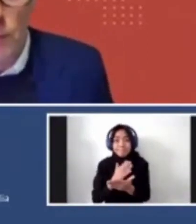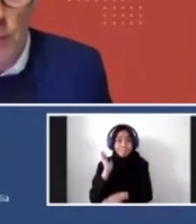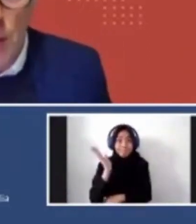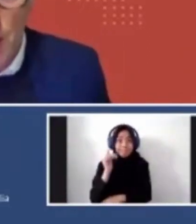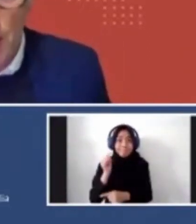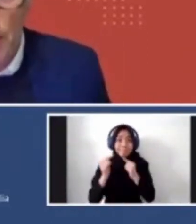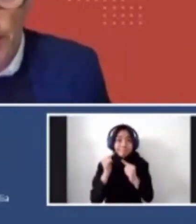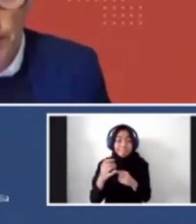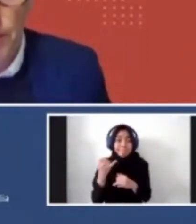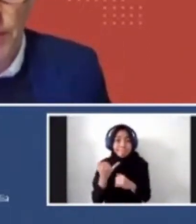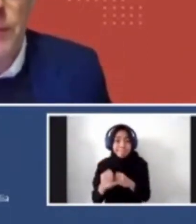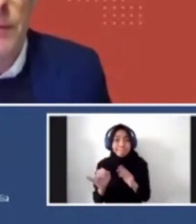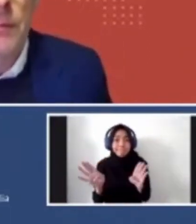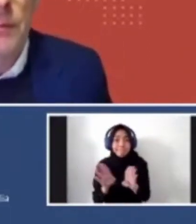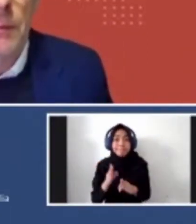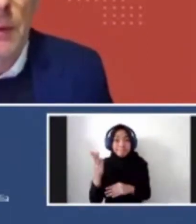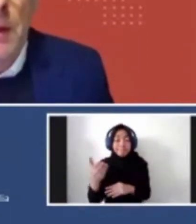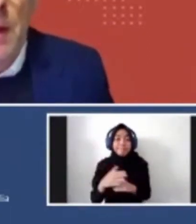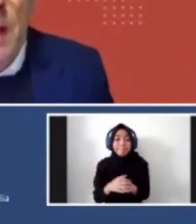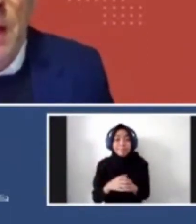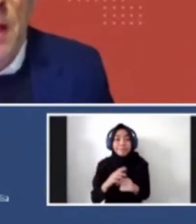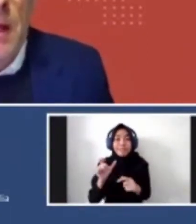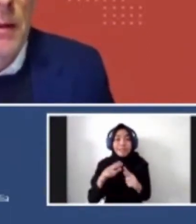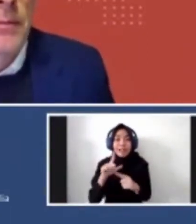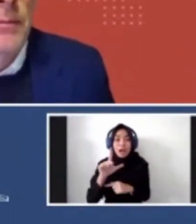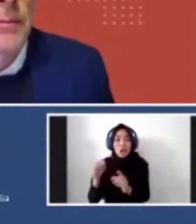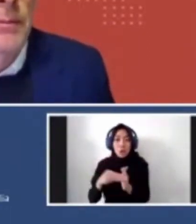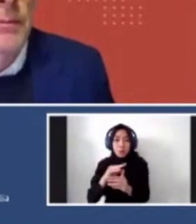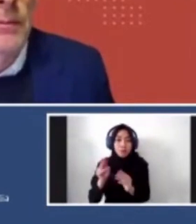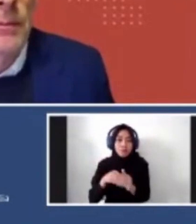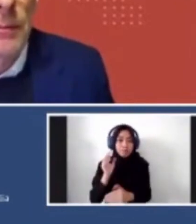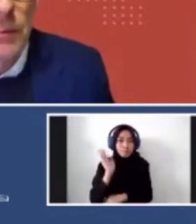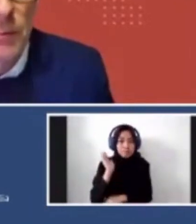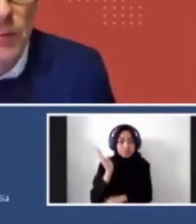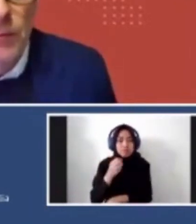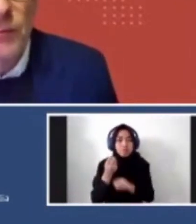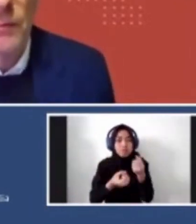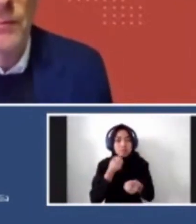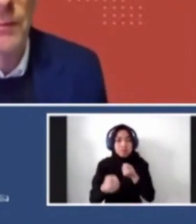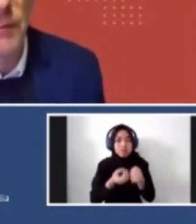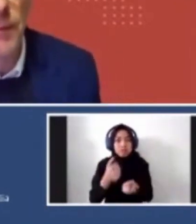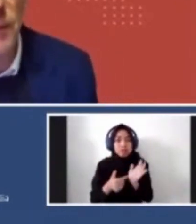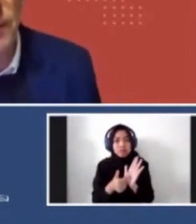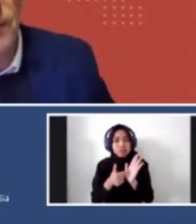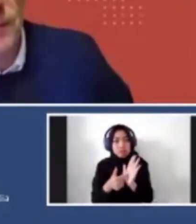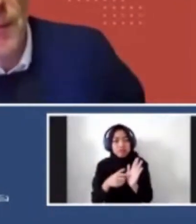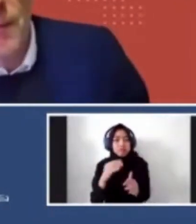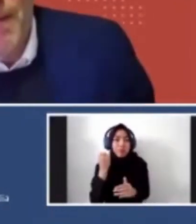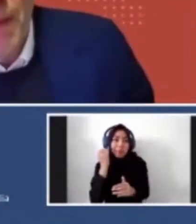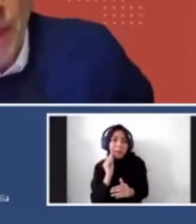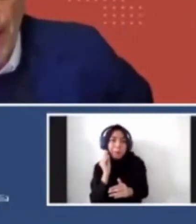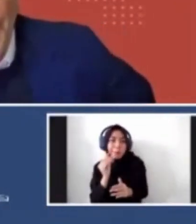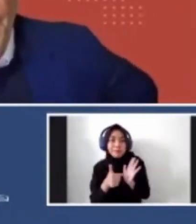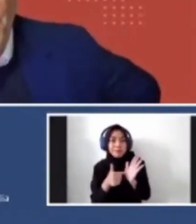And thank you so much, Professor Carl Morton, for all the thoughts and sharing. All the best